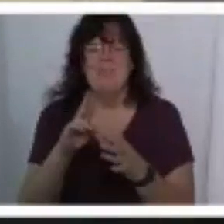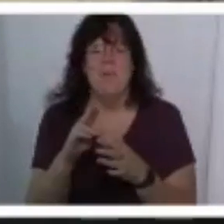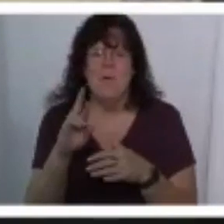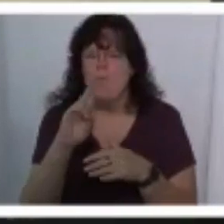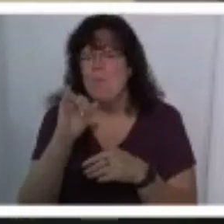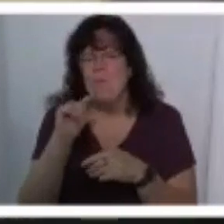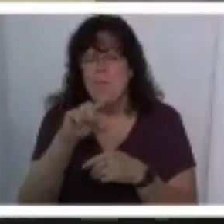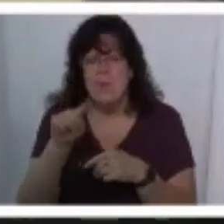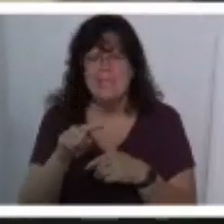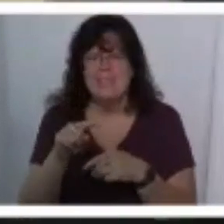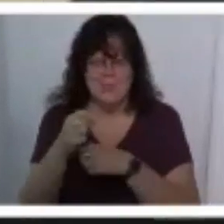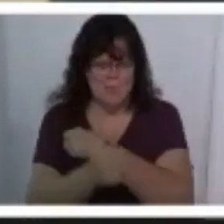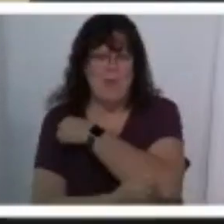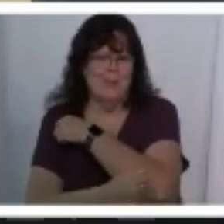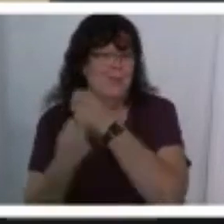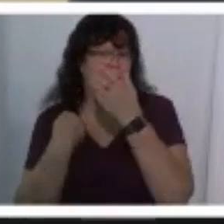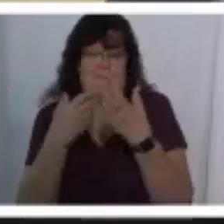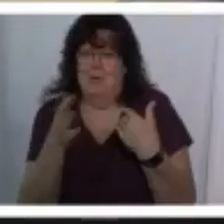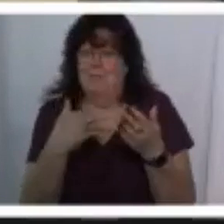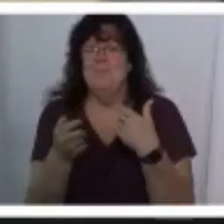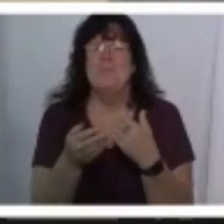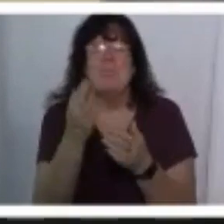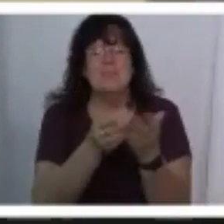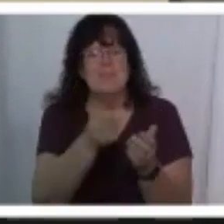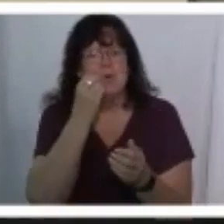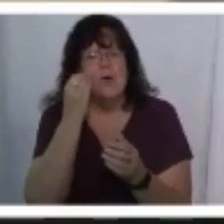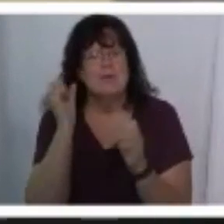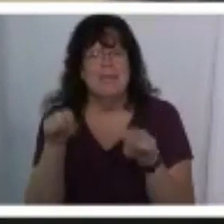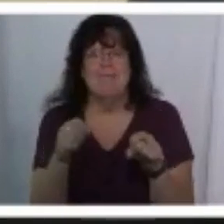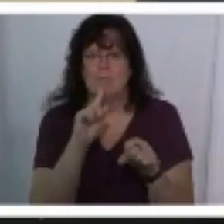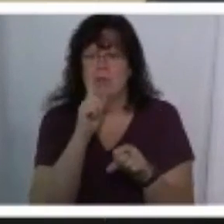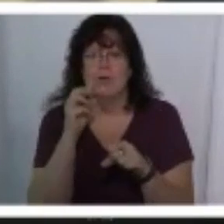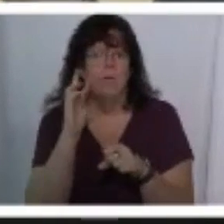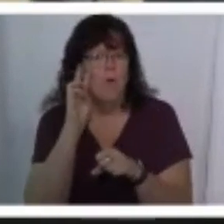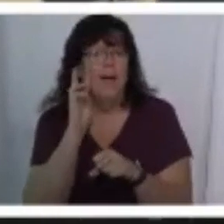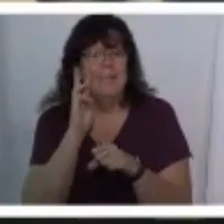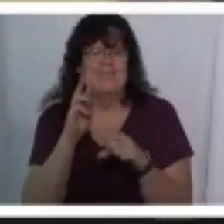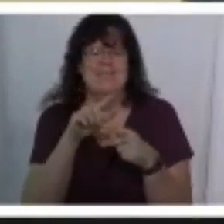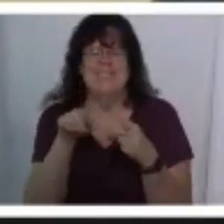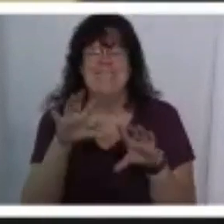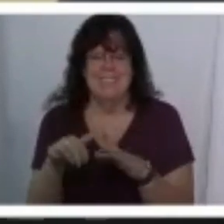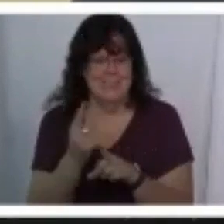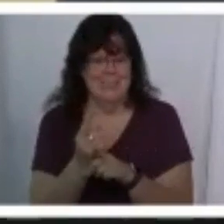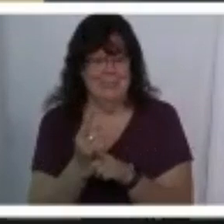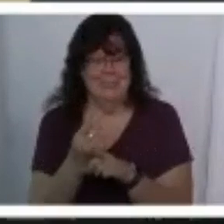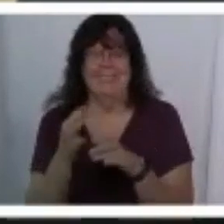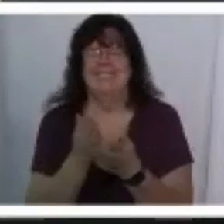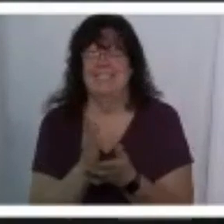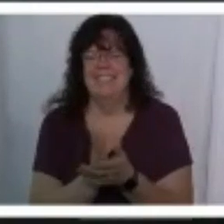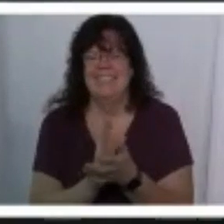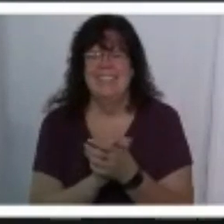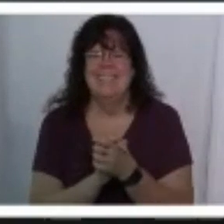cracker whatever you've got right some of you at home get to actually have real wine when you do this right all right